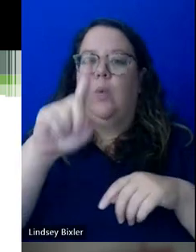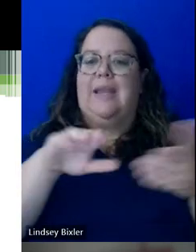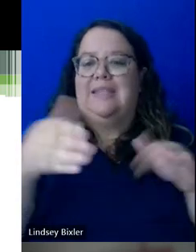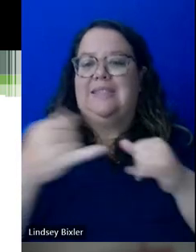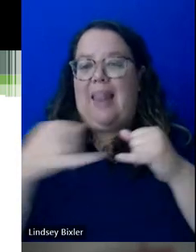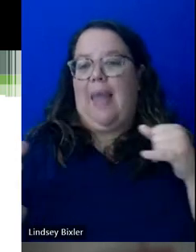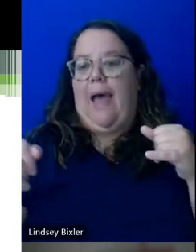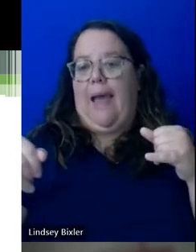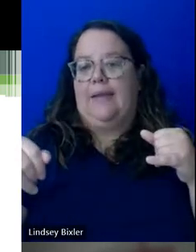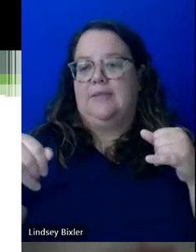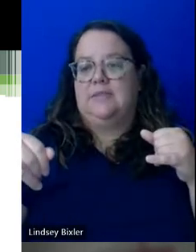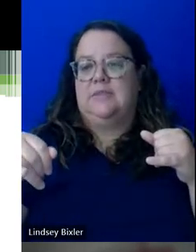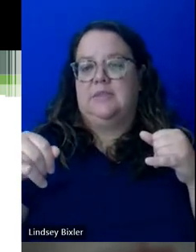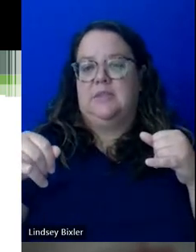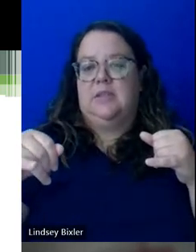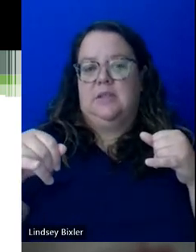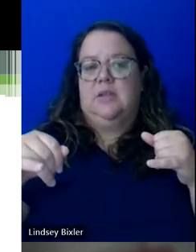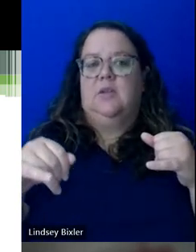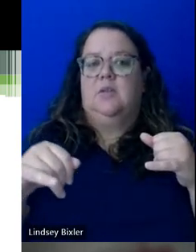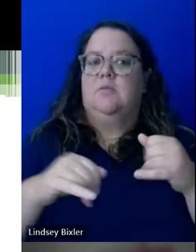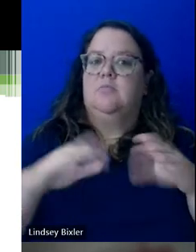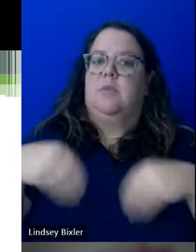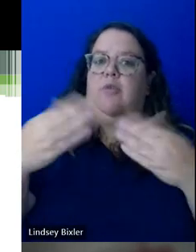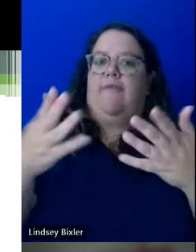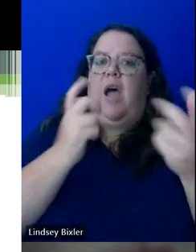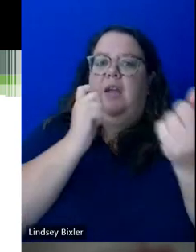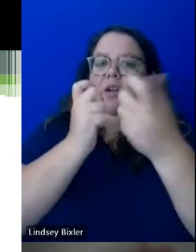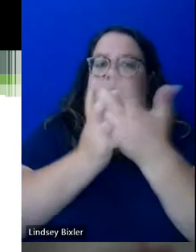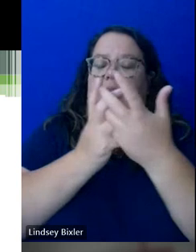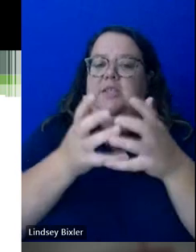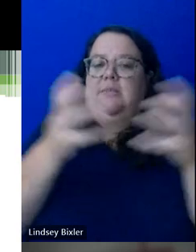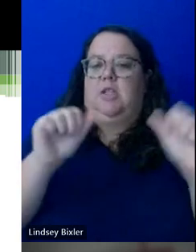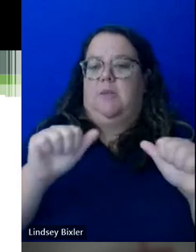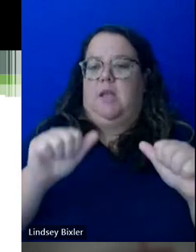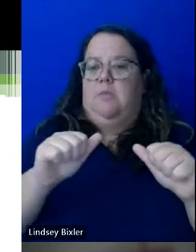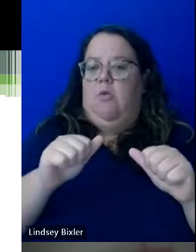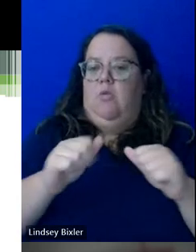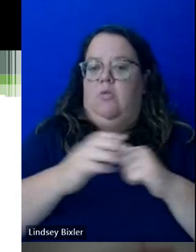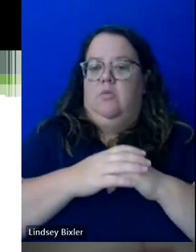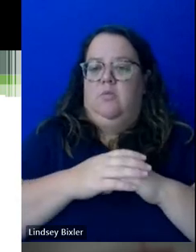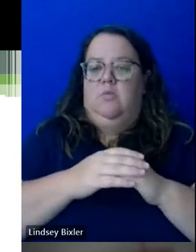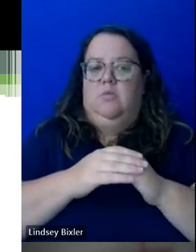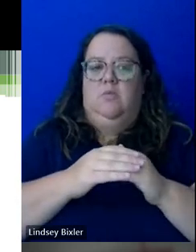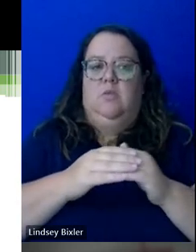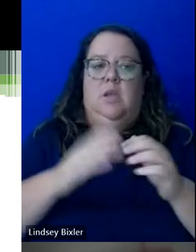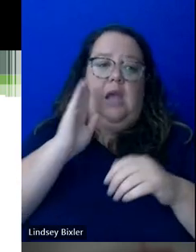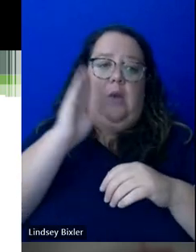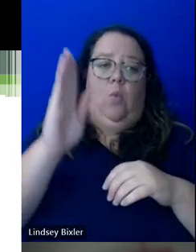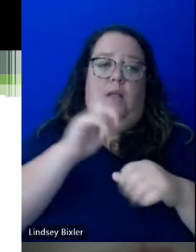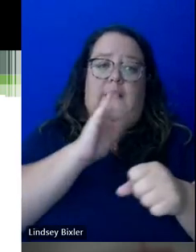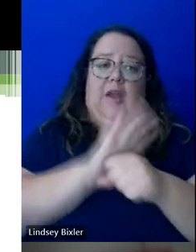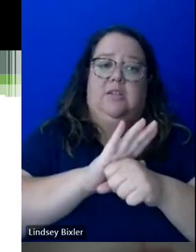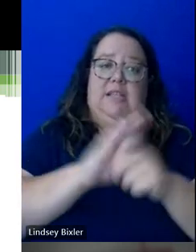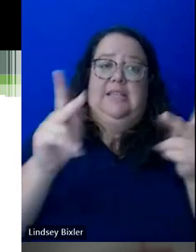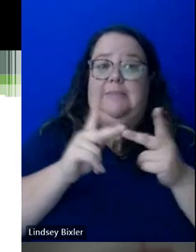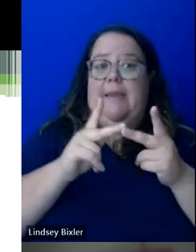you know, provide accommodations in the best way possible to students and guarantee that we have space, whether it's a seat for an exam or a particular type of room